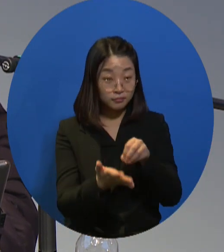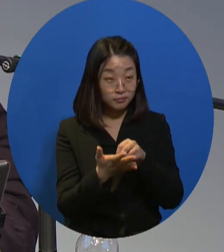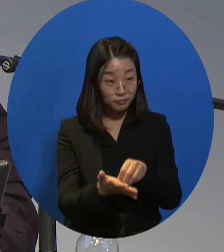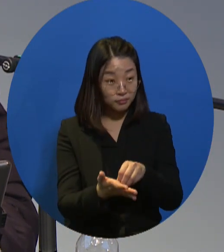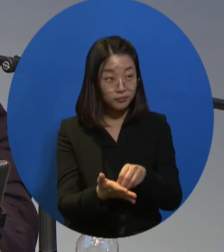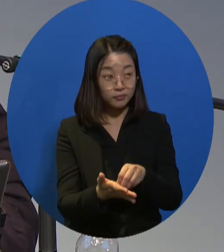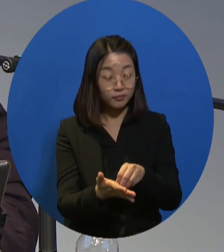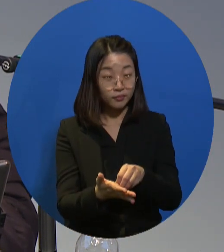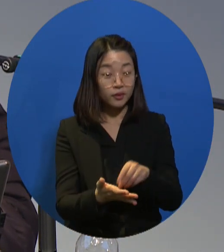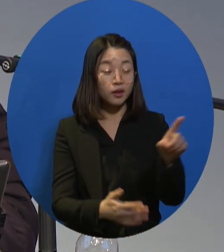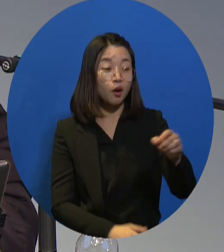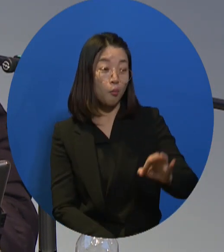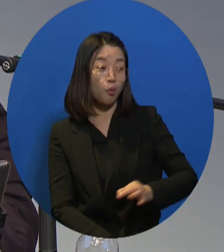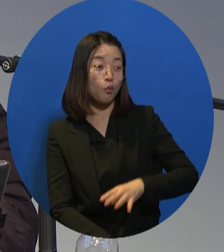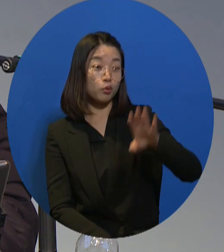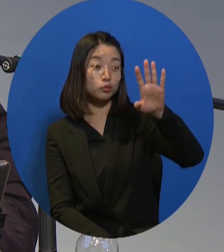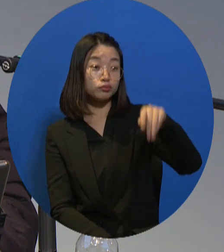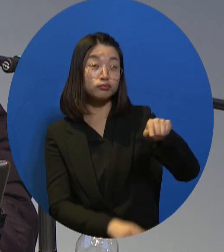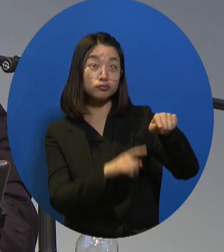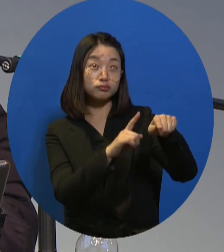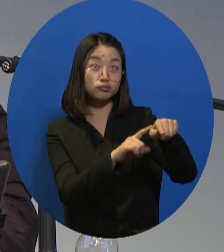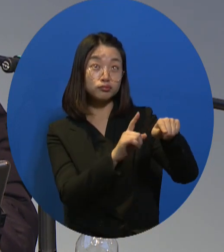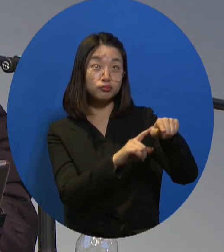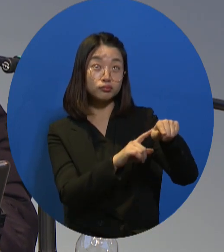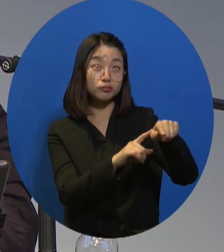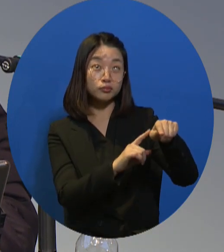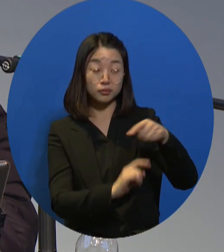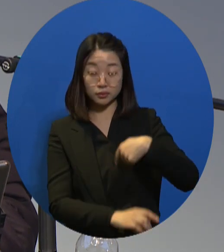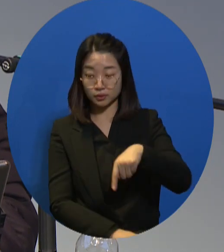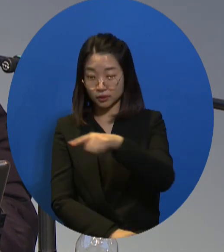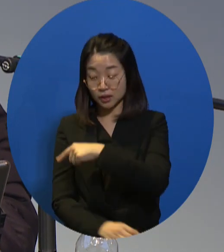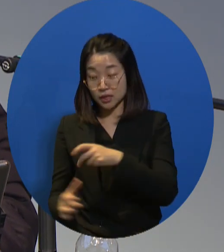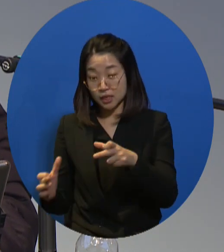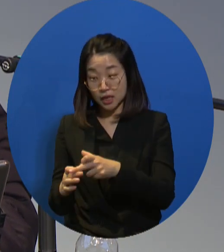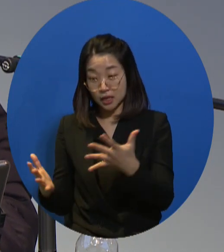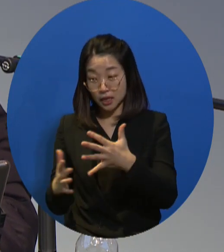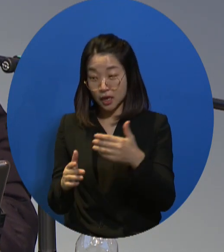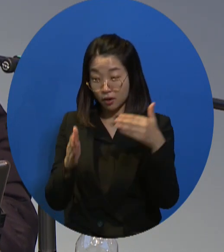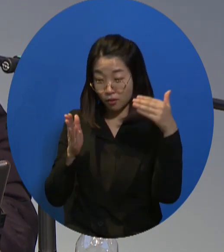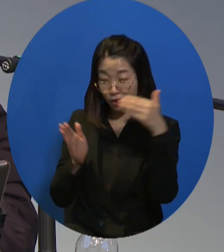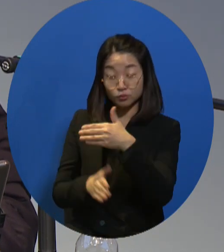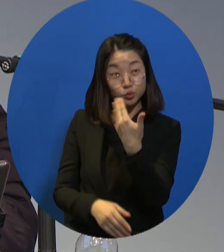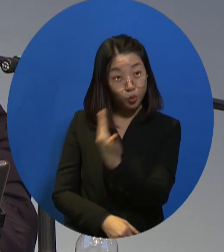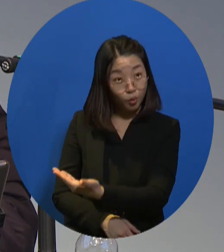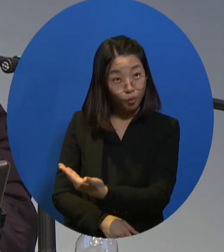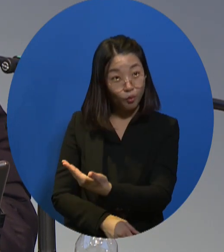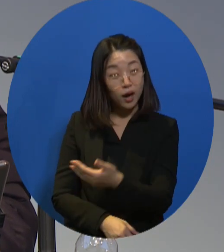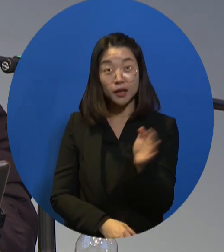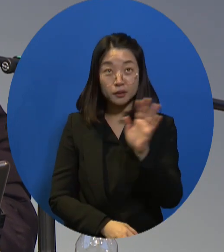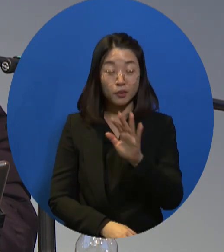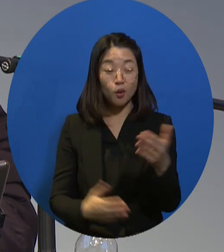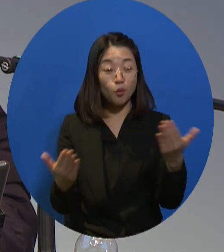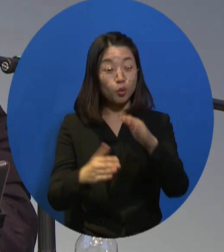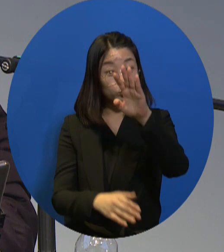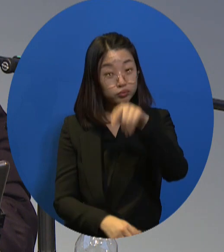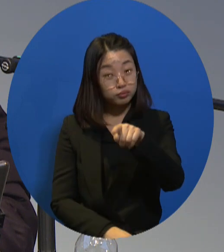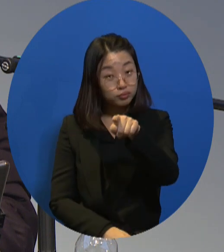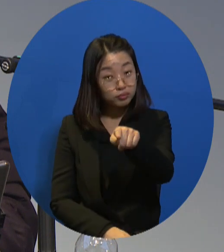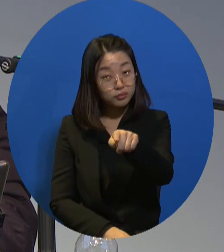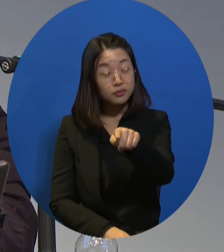I wonder if it is the Ministry of Welfare